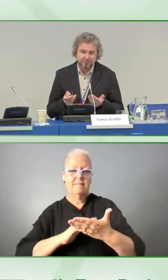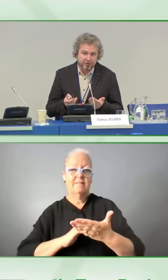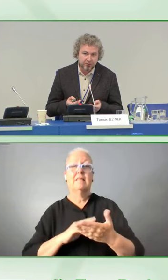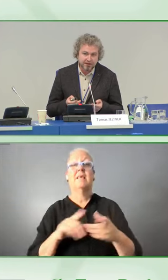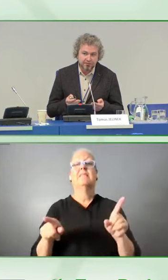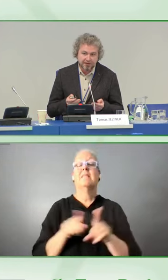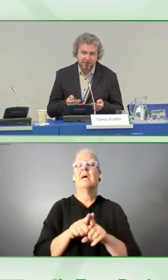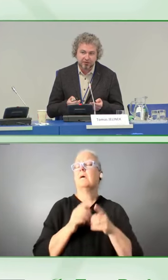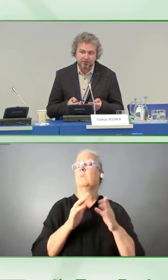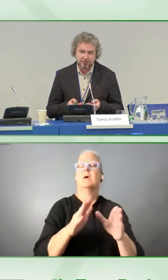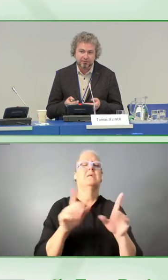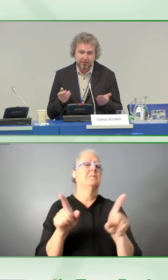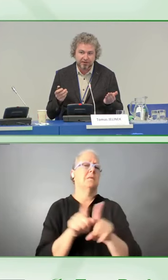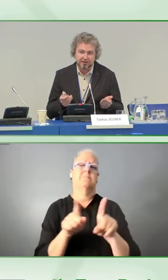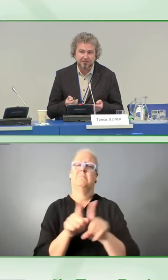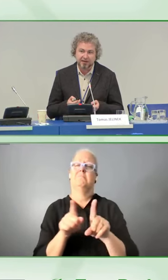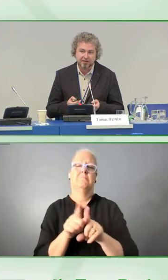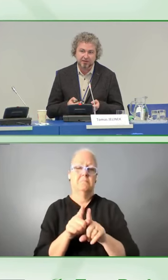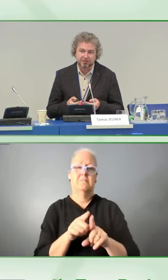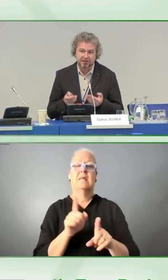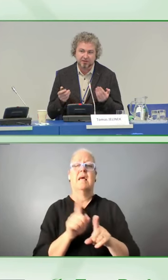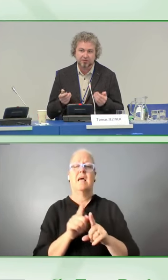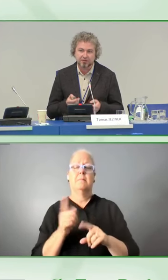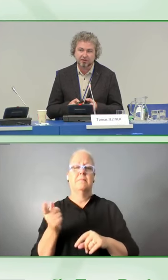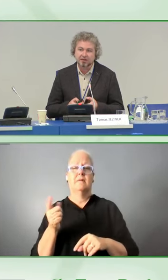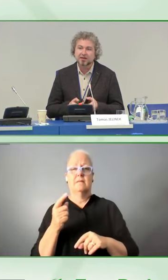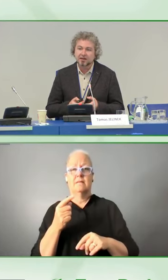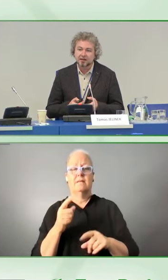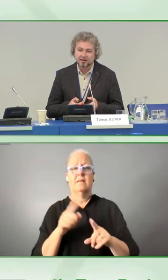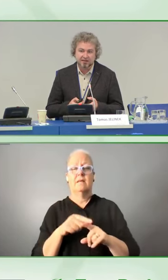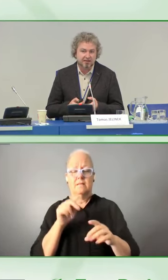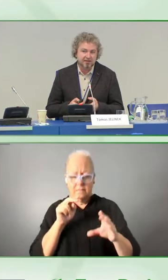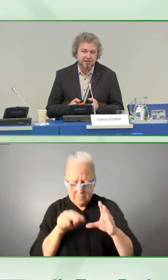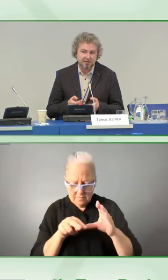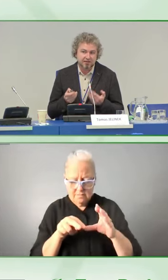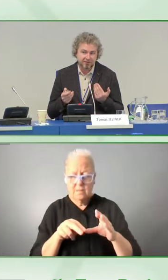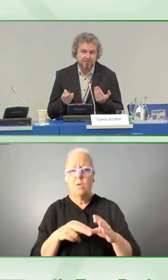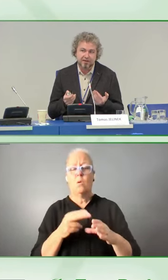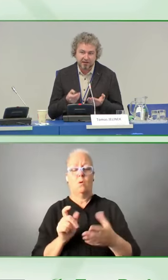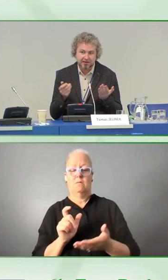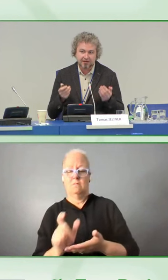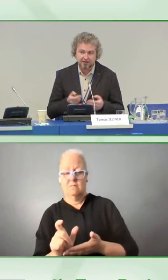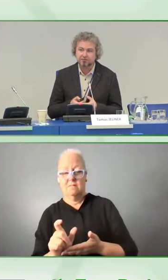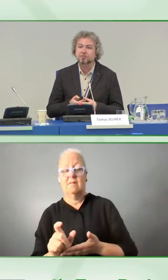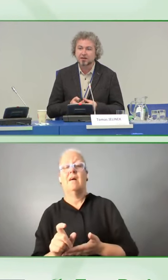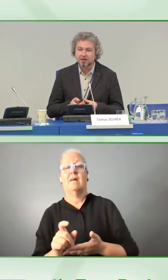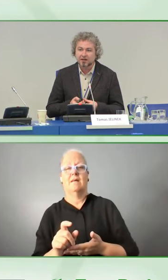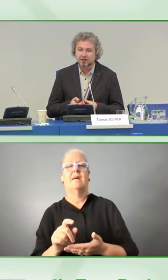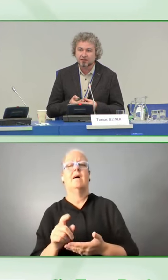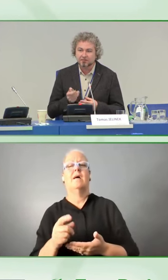look at the banknote or point at the banknote and you will get this feedback